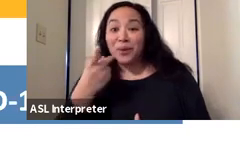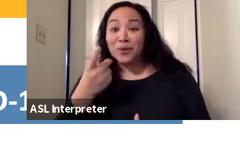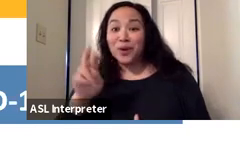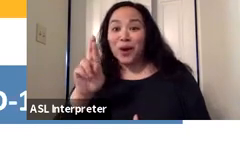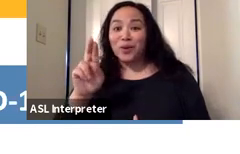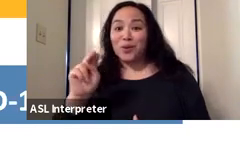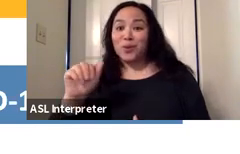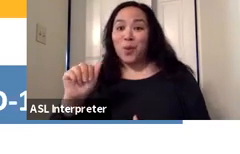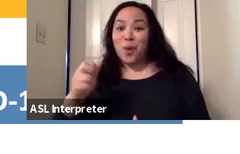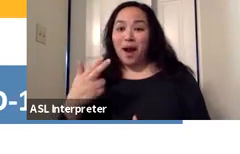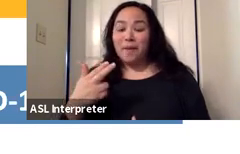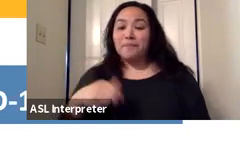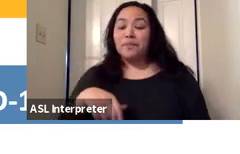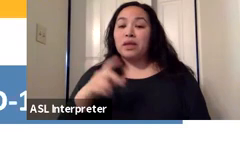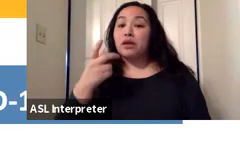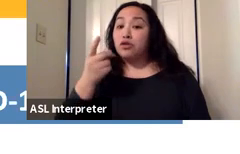Dr. Moss.